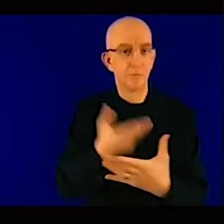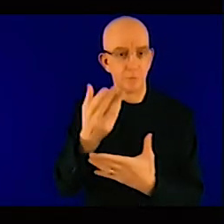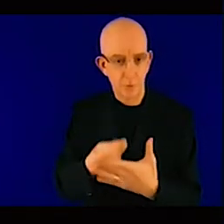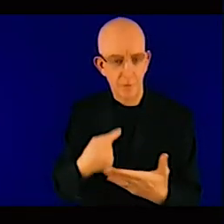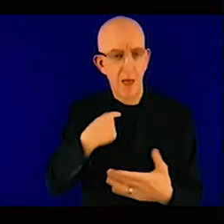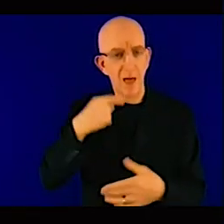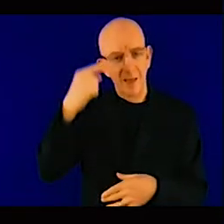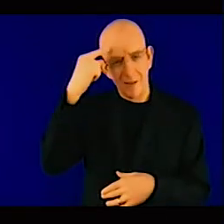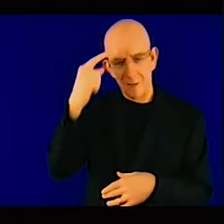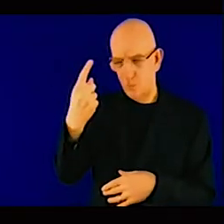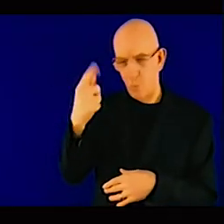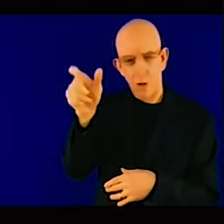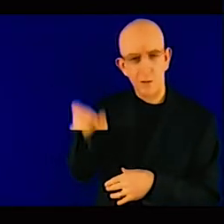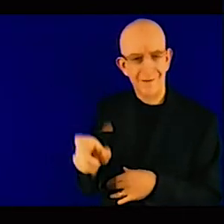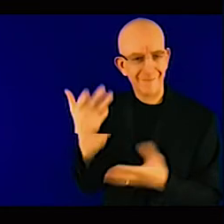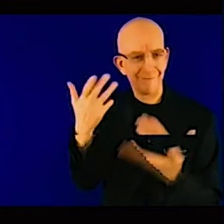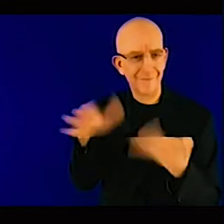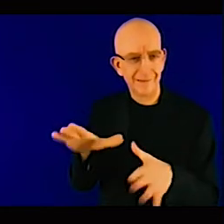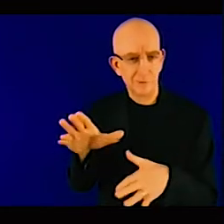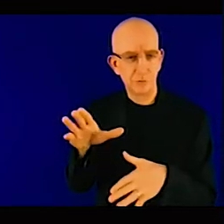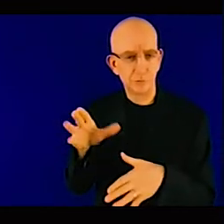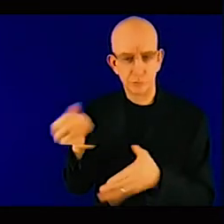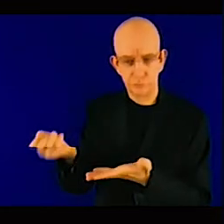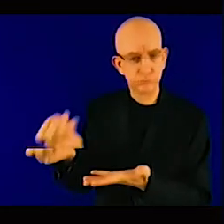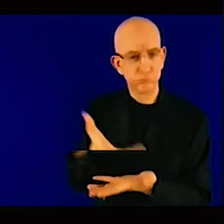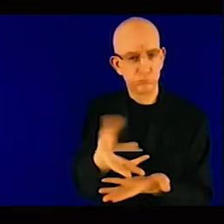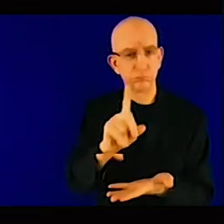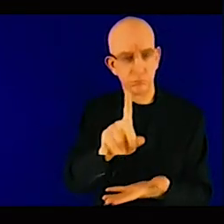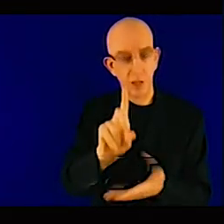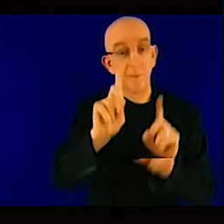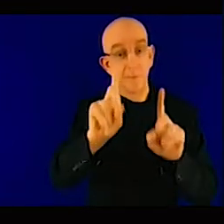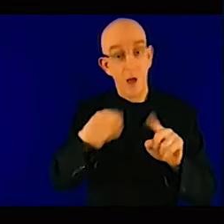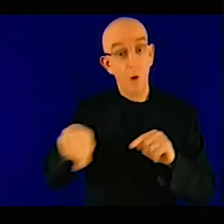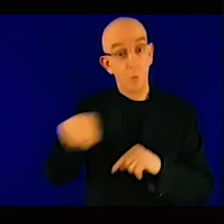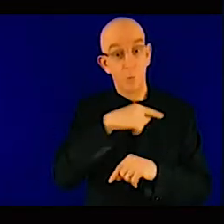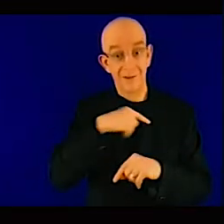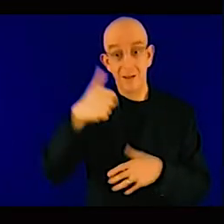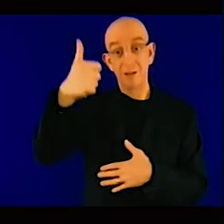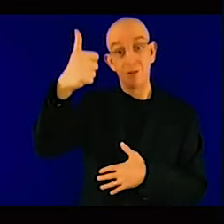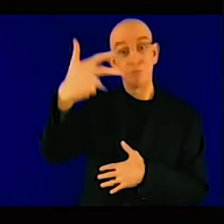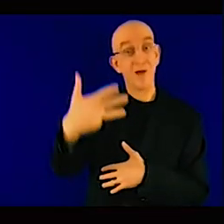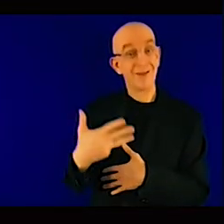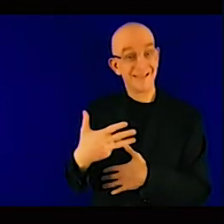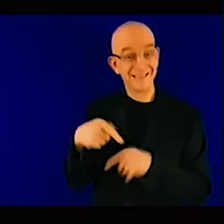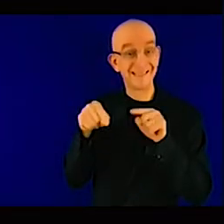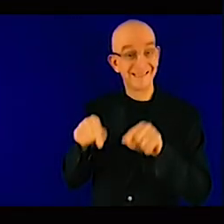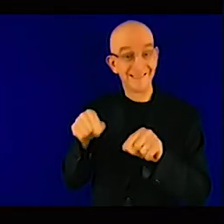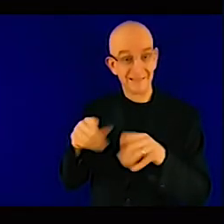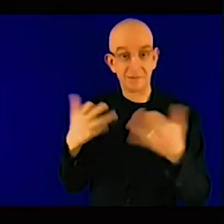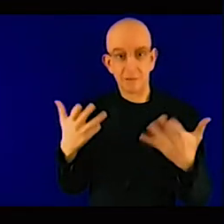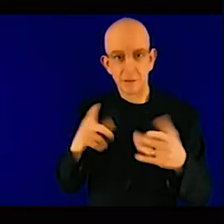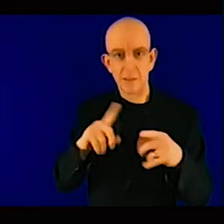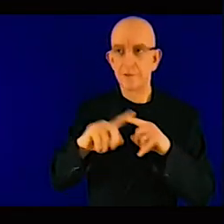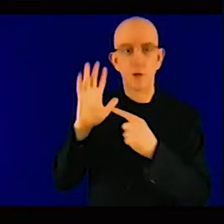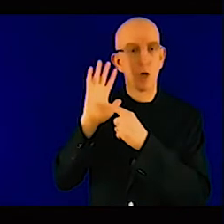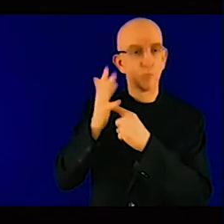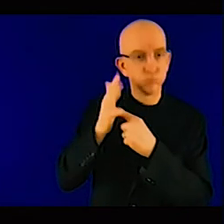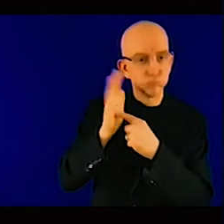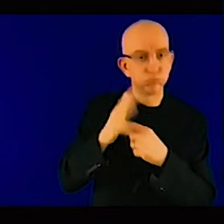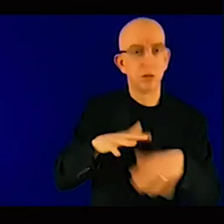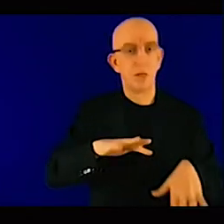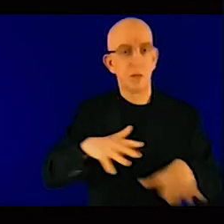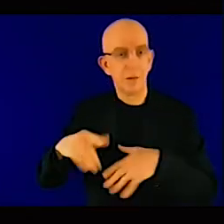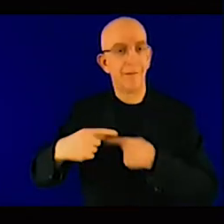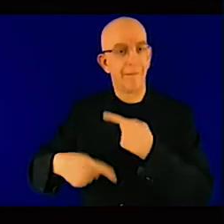renewable energies like wind and solar, we need to be sure that the generation capacity already in